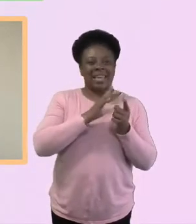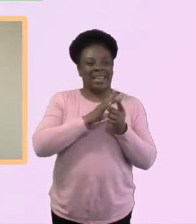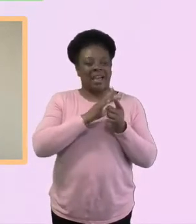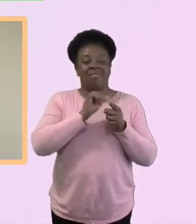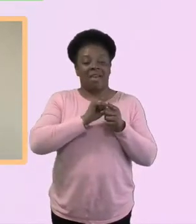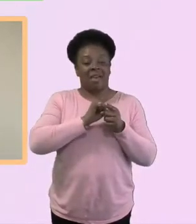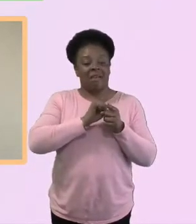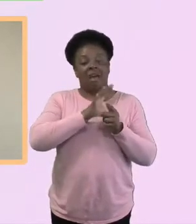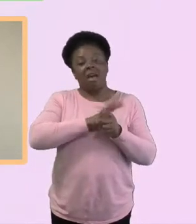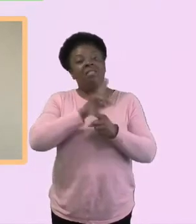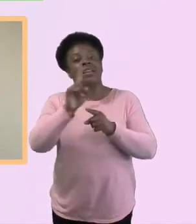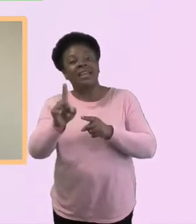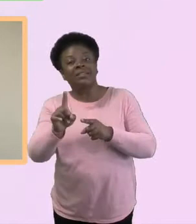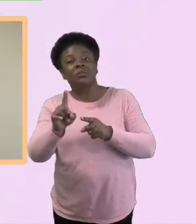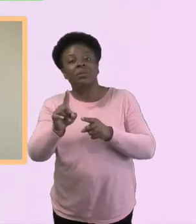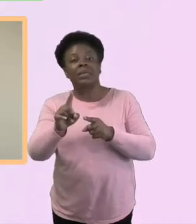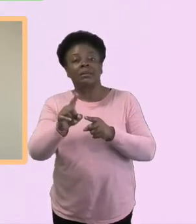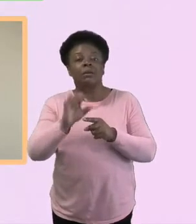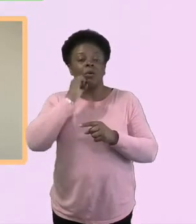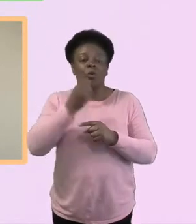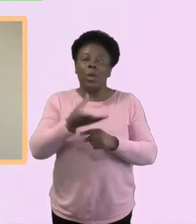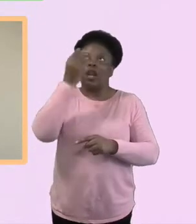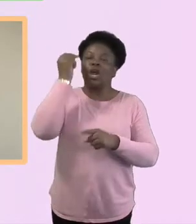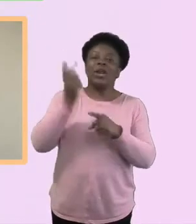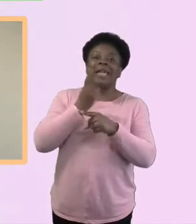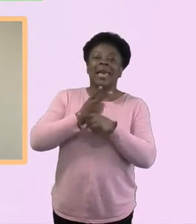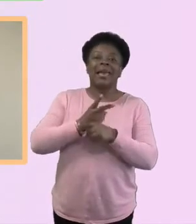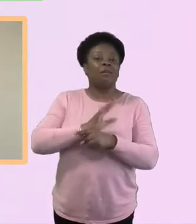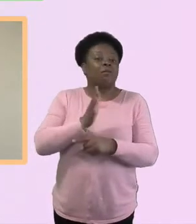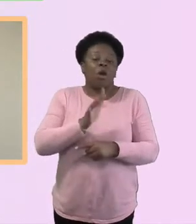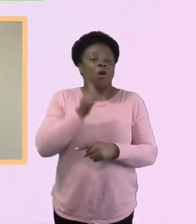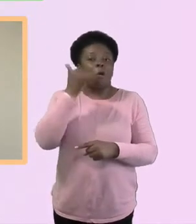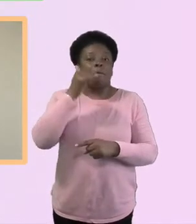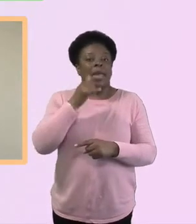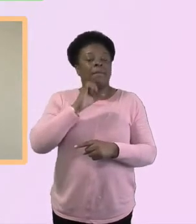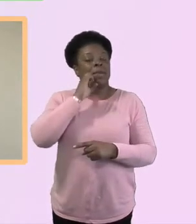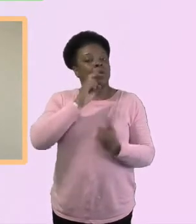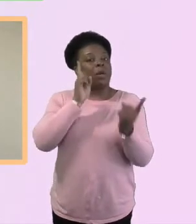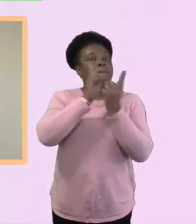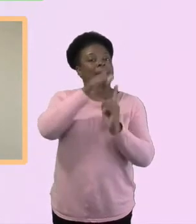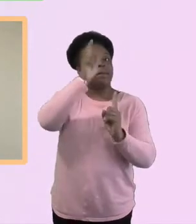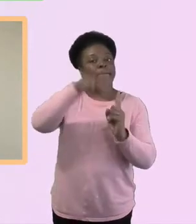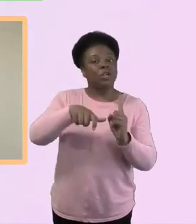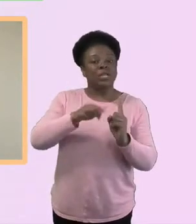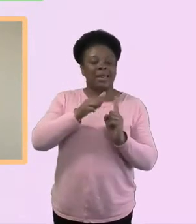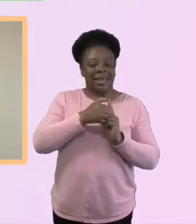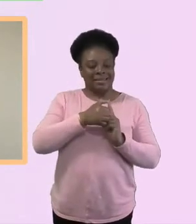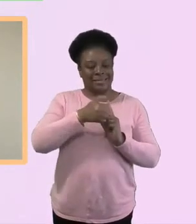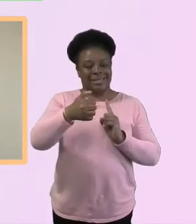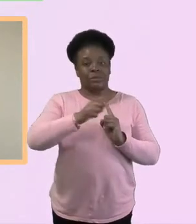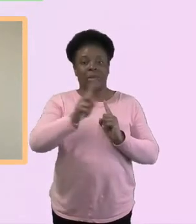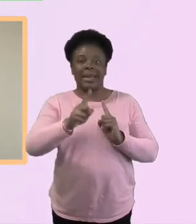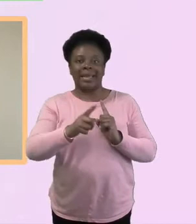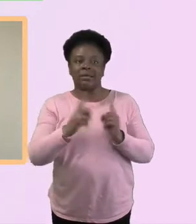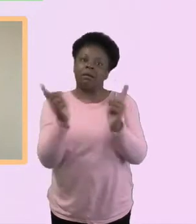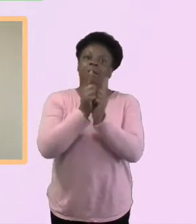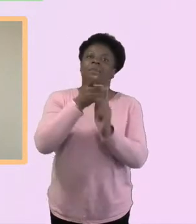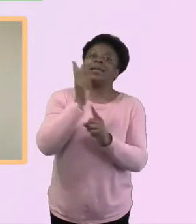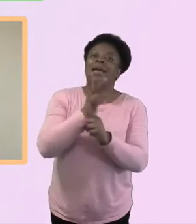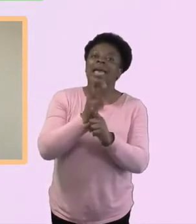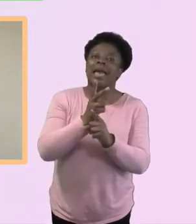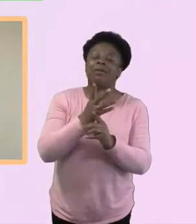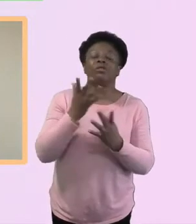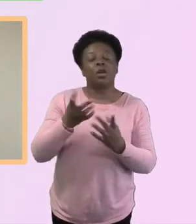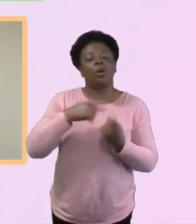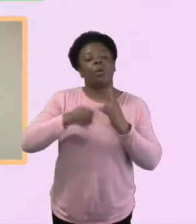but, and it might be six weeks before you see them again. So, so it's more the question of how do you engage with them in